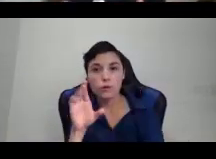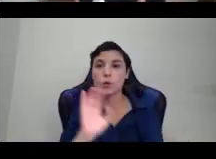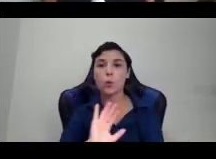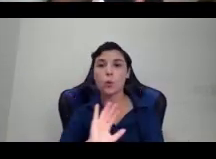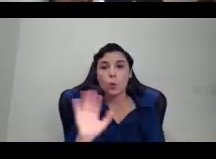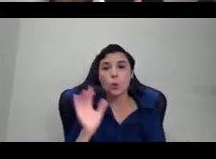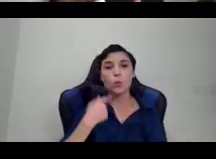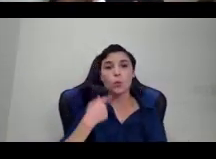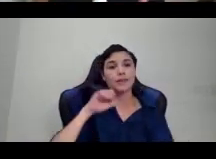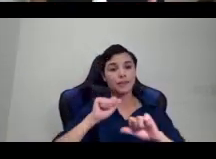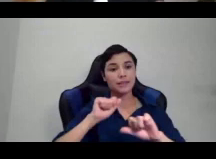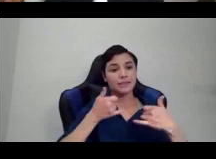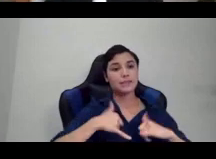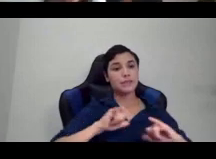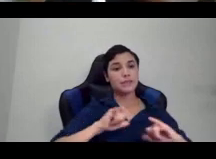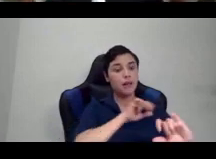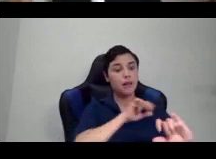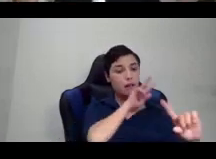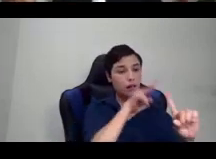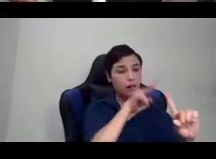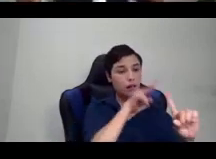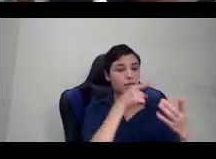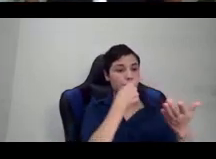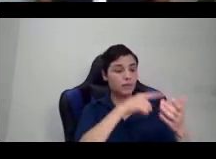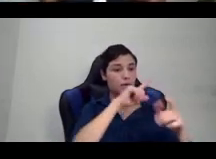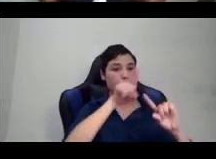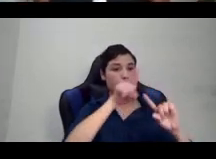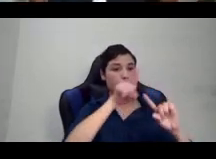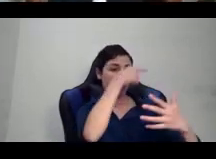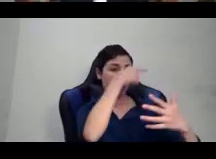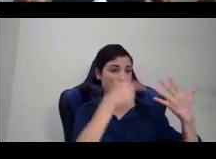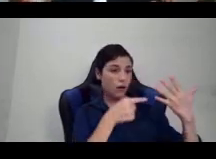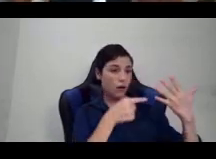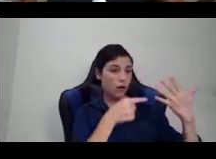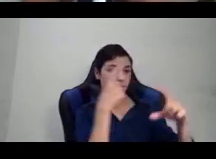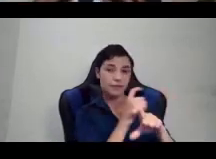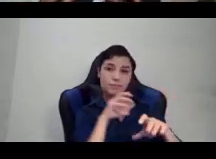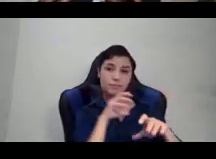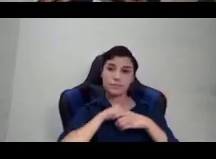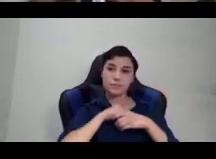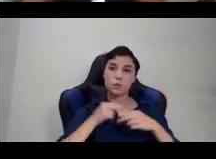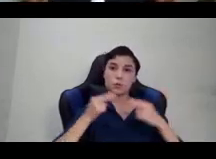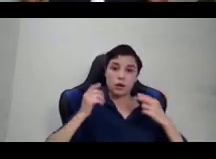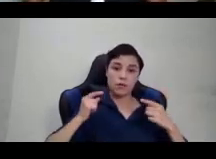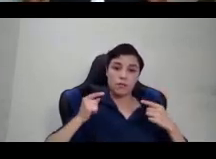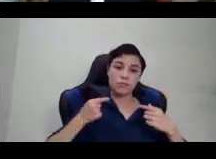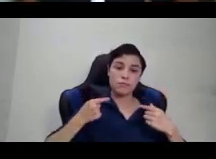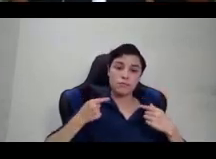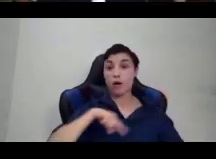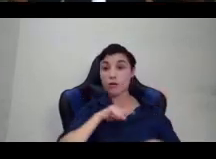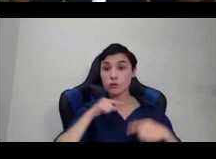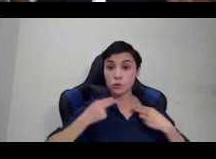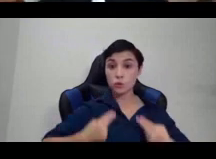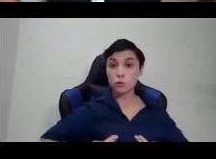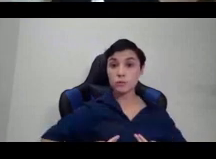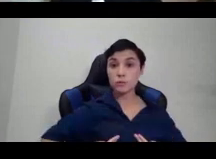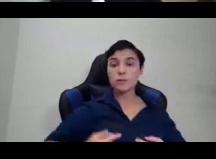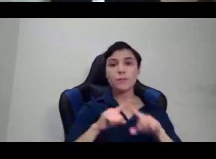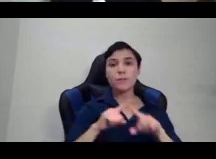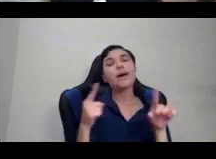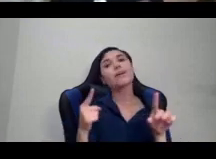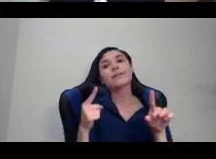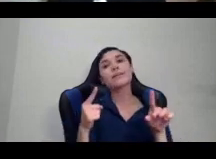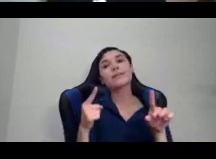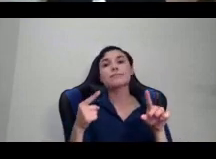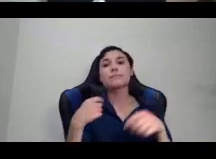while also naming that race is a central way that we live our lives, especially in the racist United States.